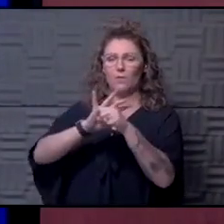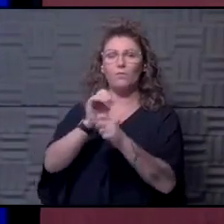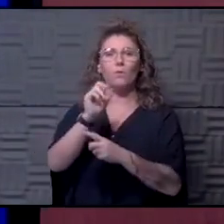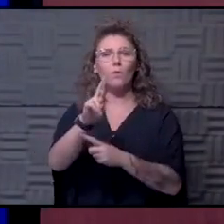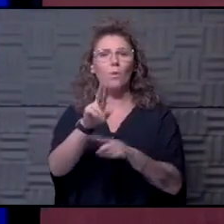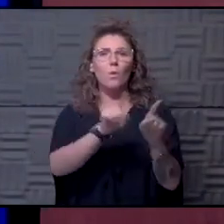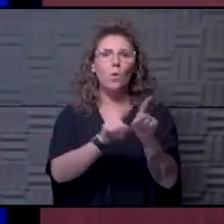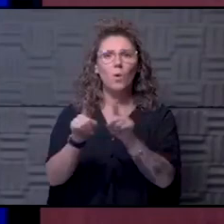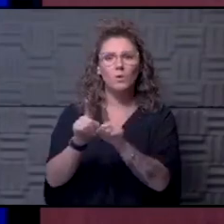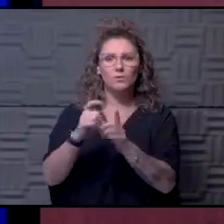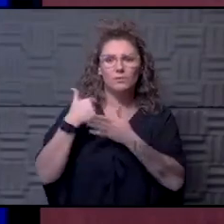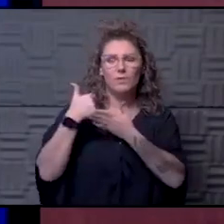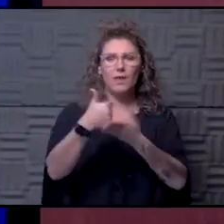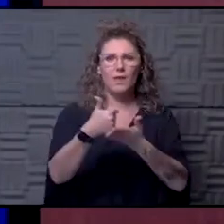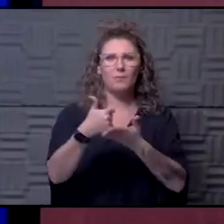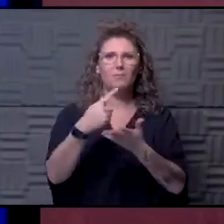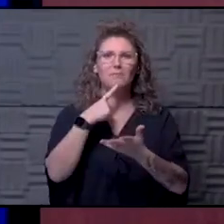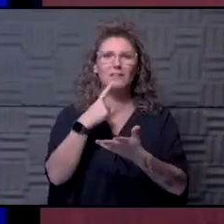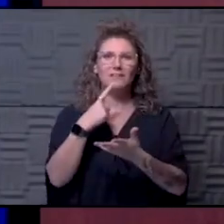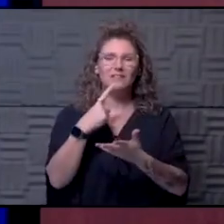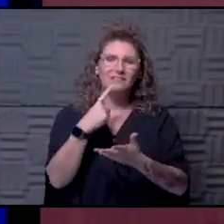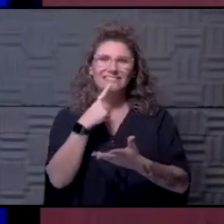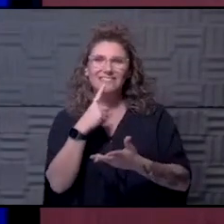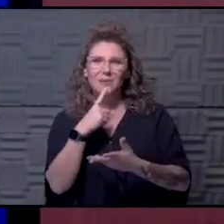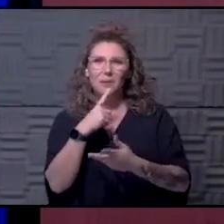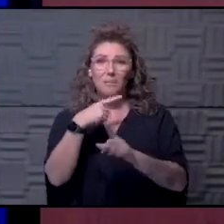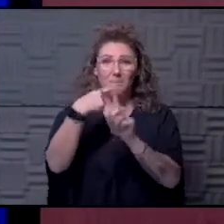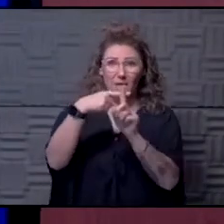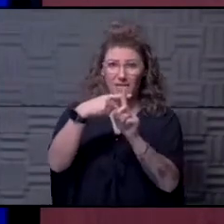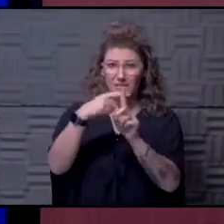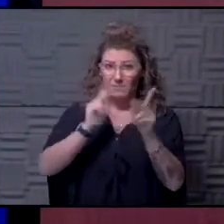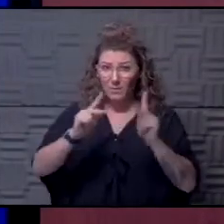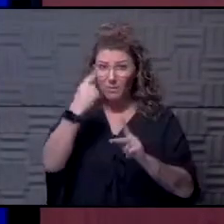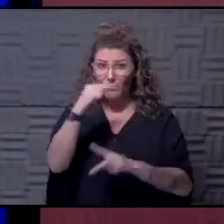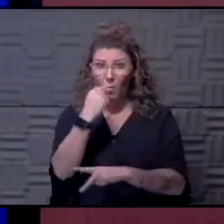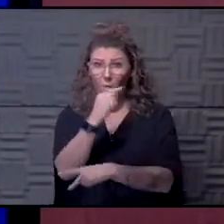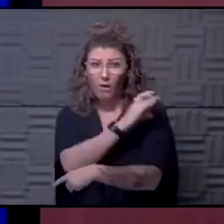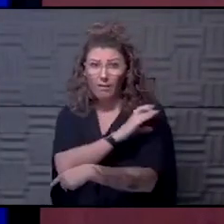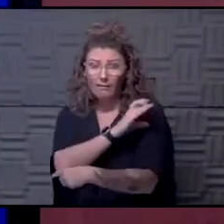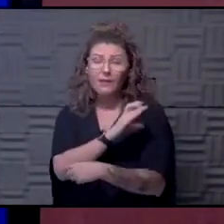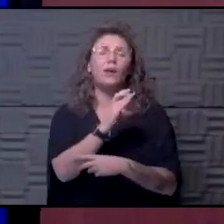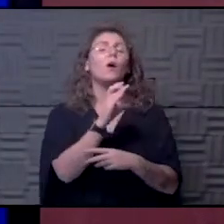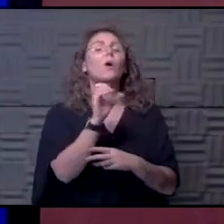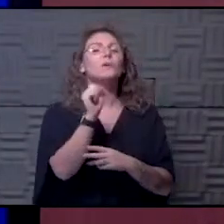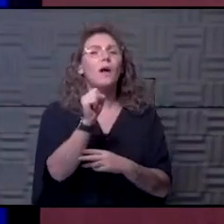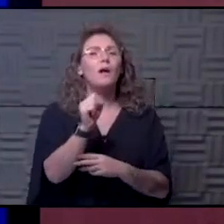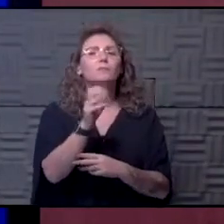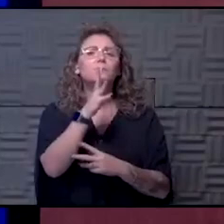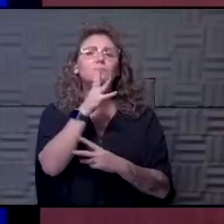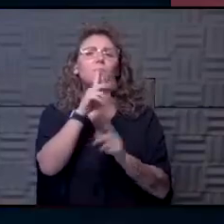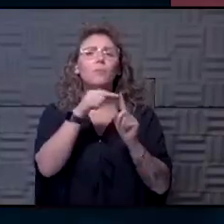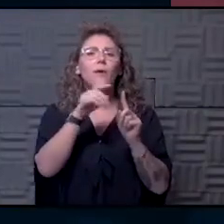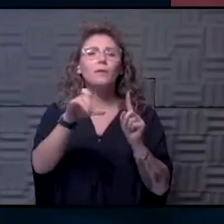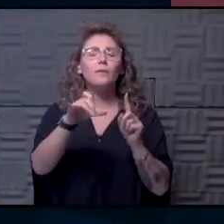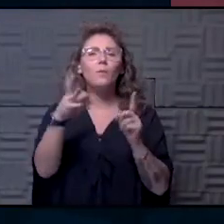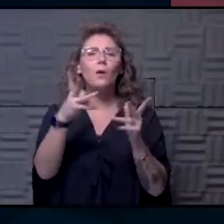are you also helping presume positive people? Oh, for the clinic, you mean? Yes. Yeah. So talk to us a little bit about what kind of patients are coming into your